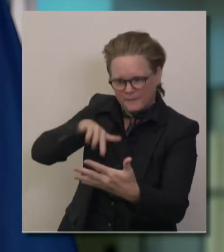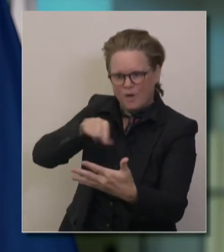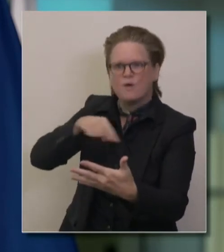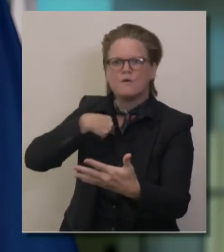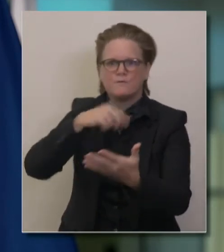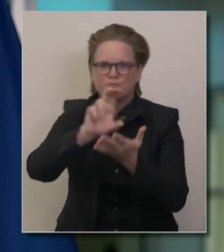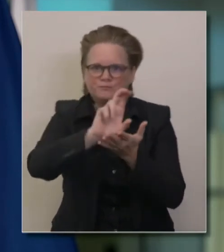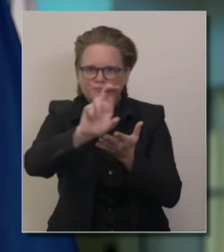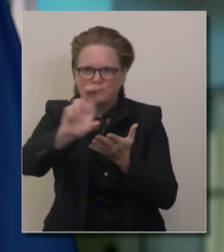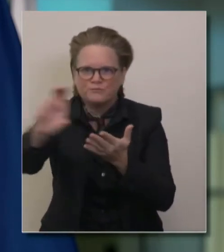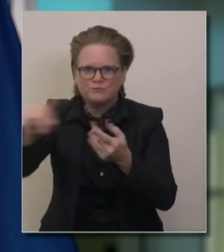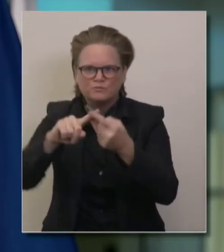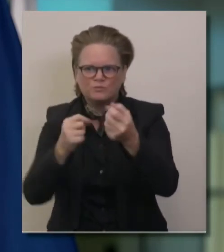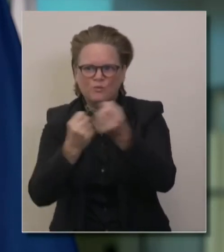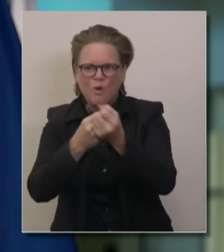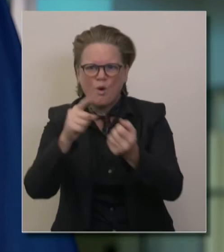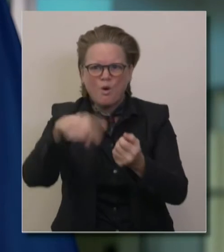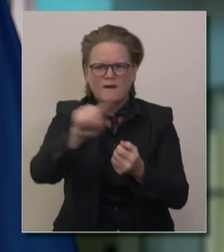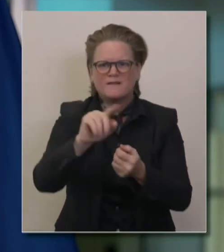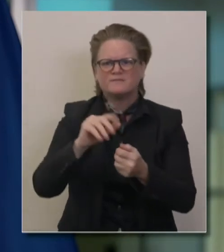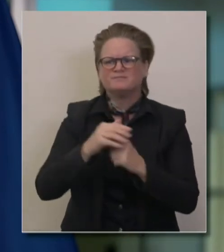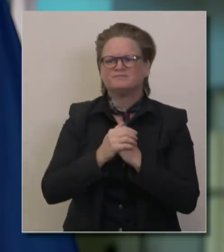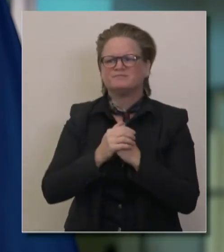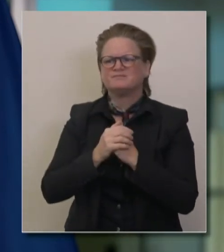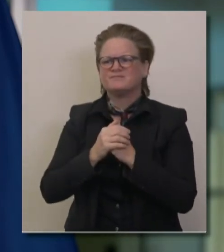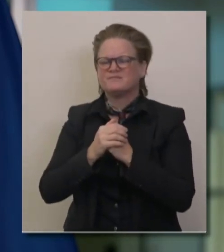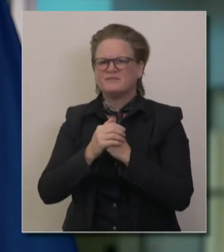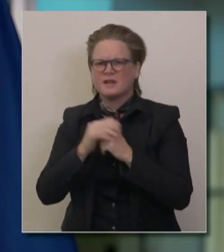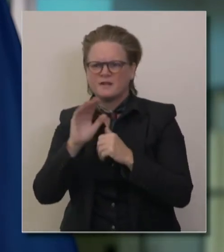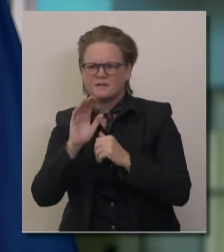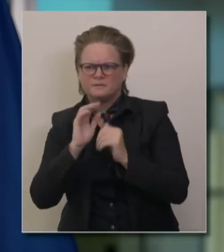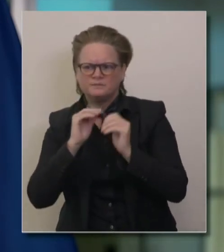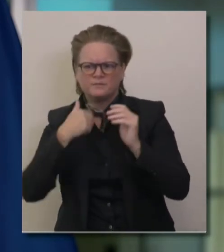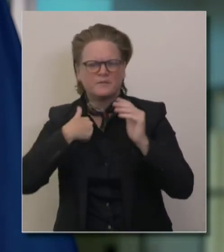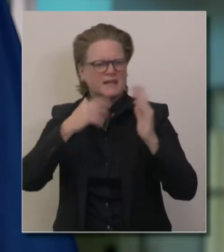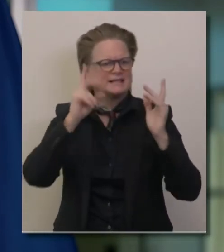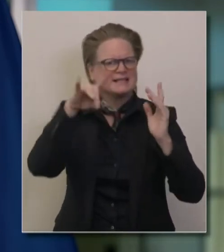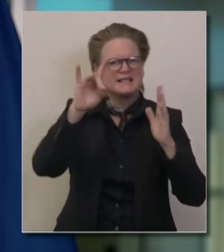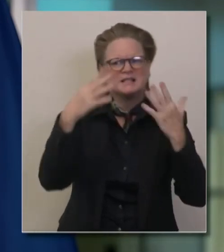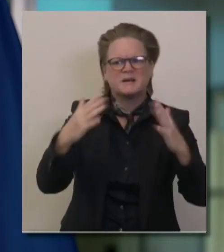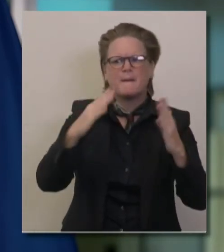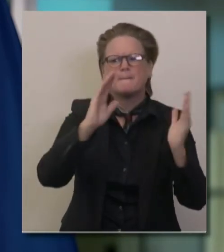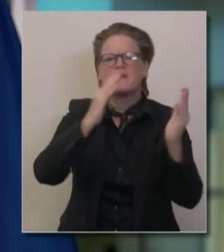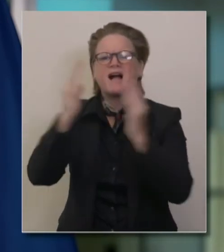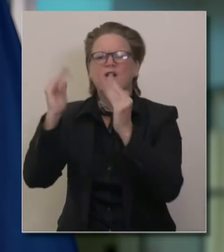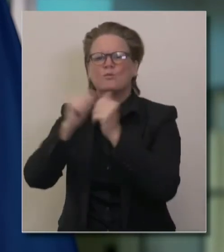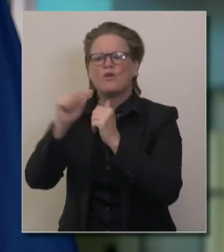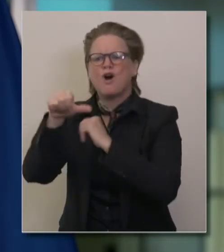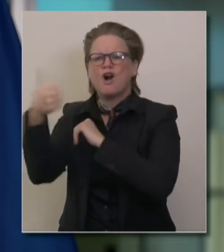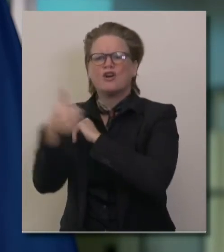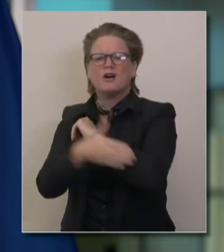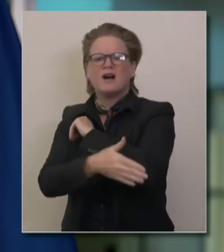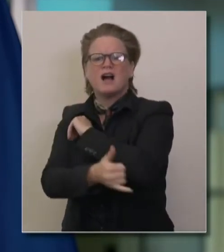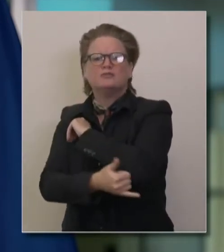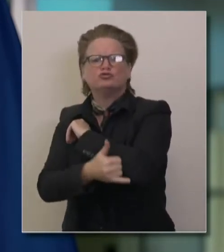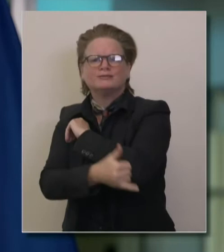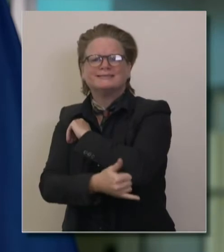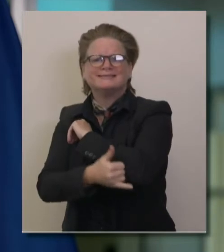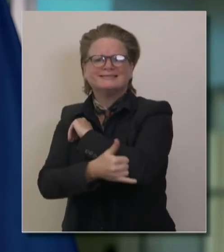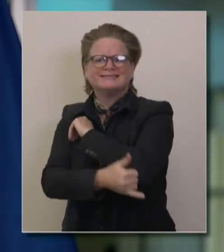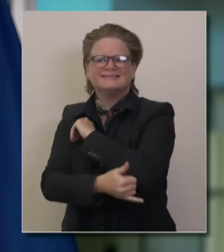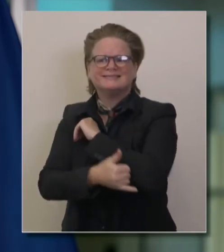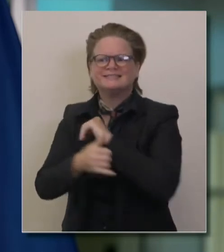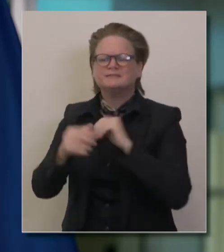and based upon the reality around the world, looking at best practices, to look at cohorts, to look at ages, to look